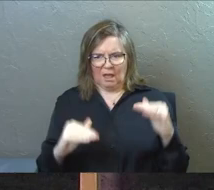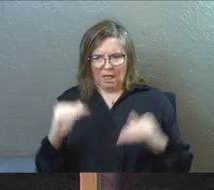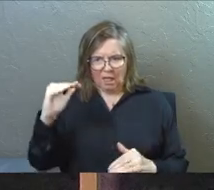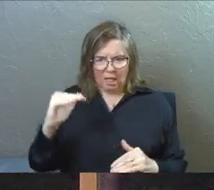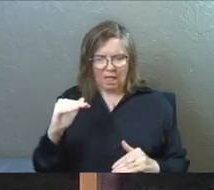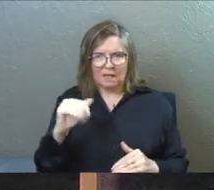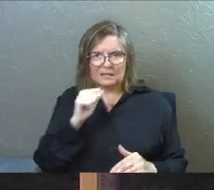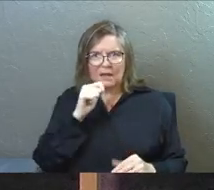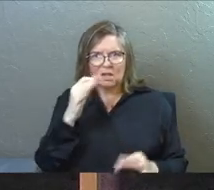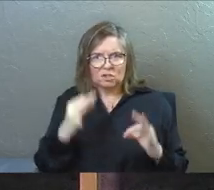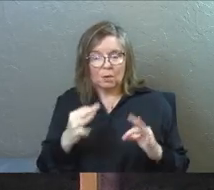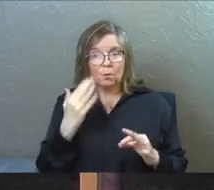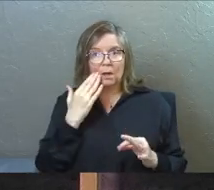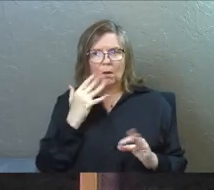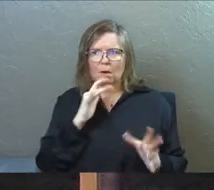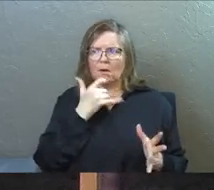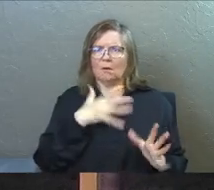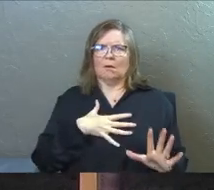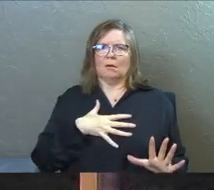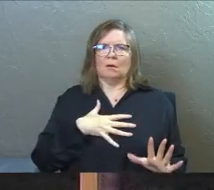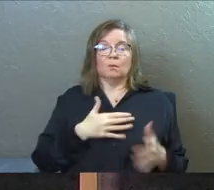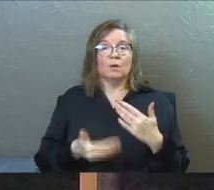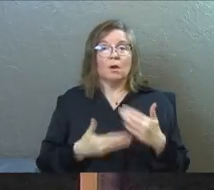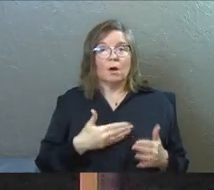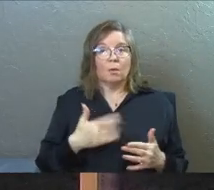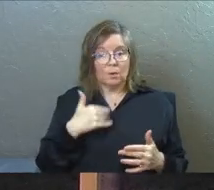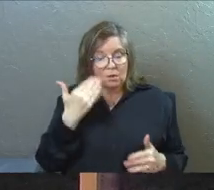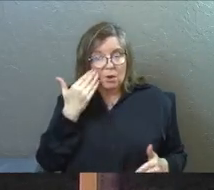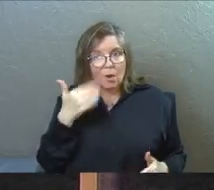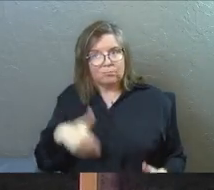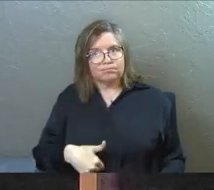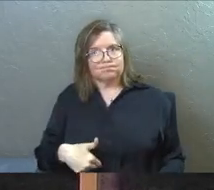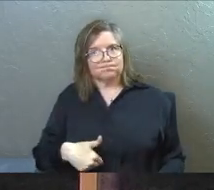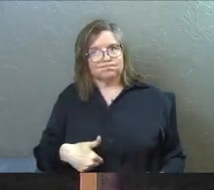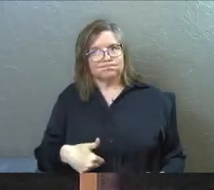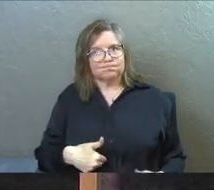we know what injustice is, regardless of our upbringing, we know it.